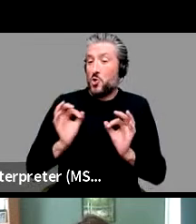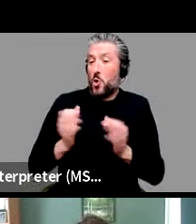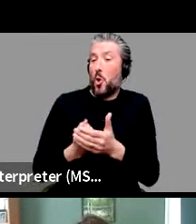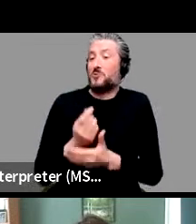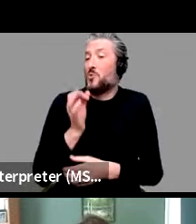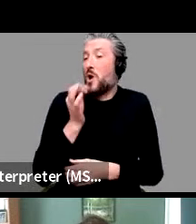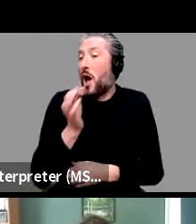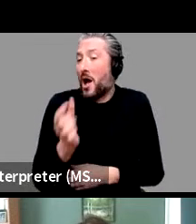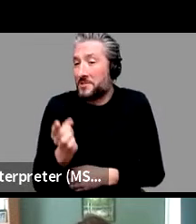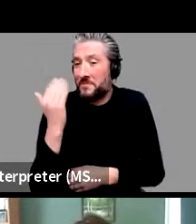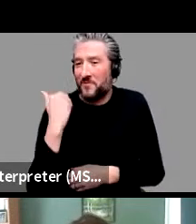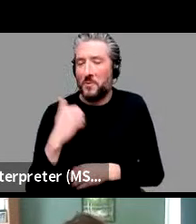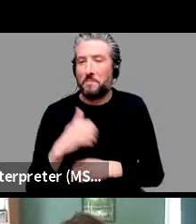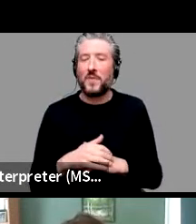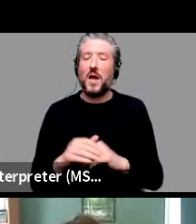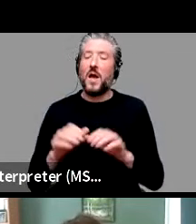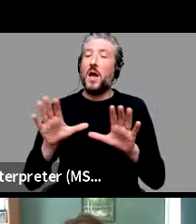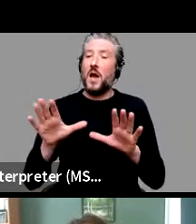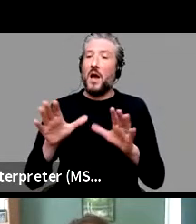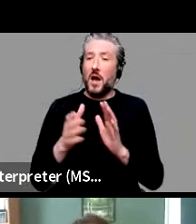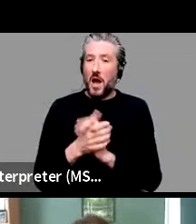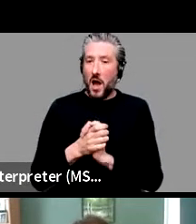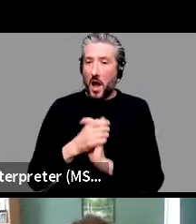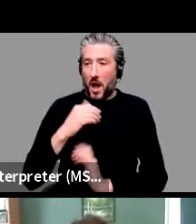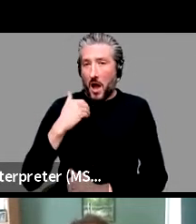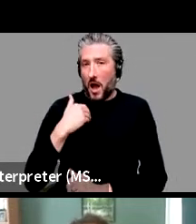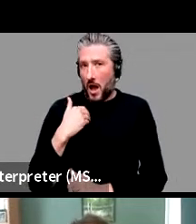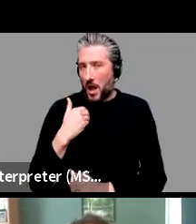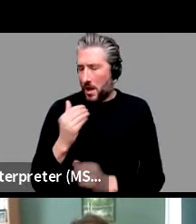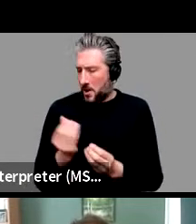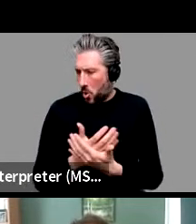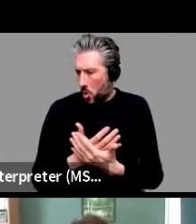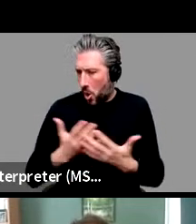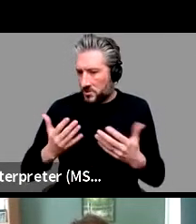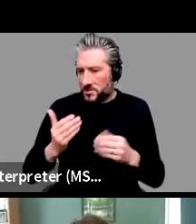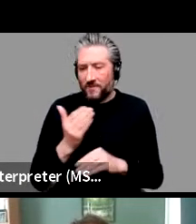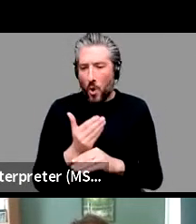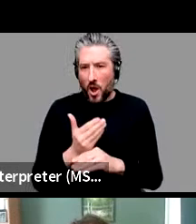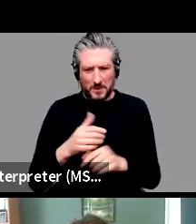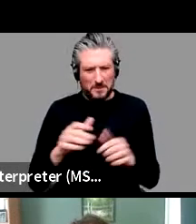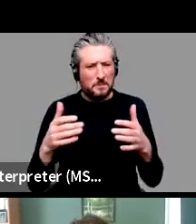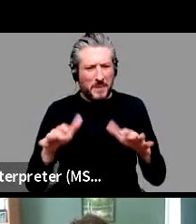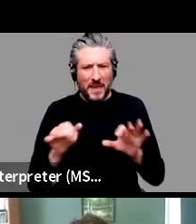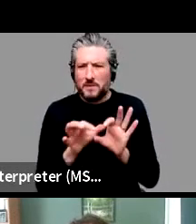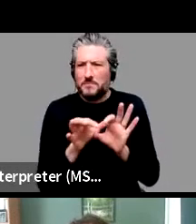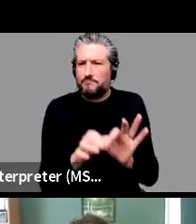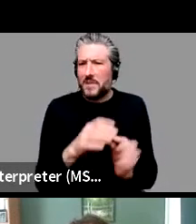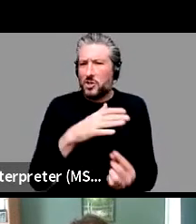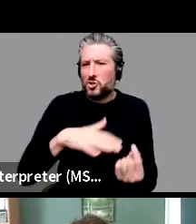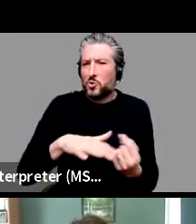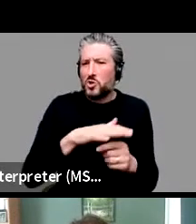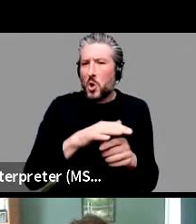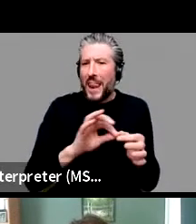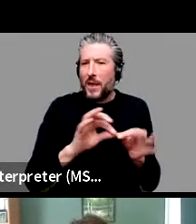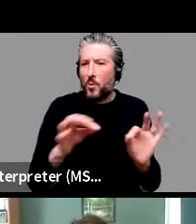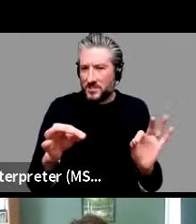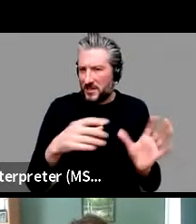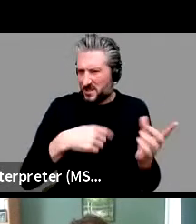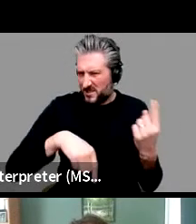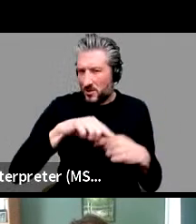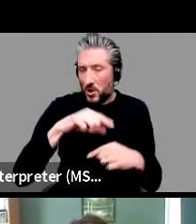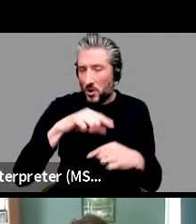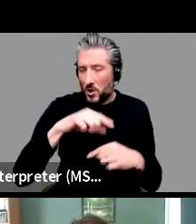this question. So, I mean, I've done lots and lots of work with sociolinguists on stable variation within